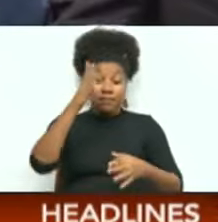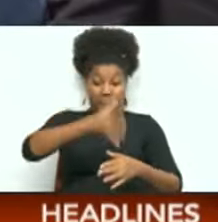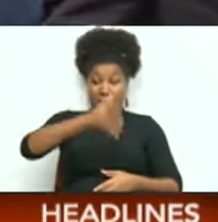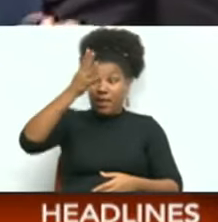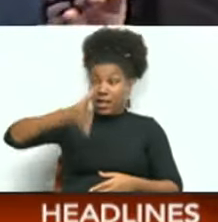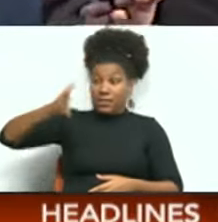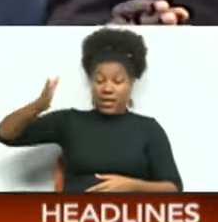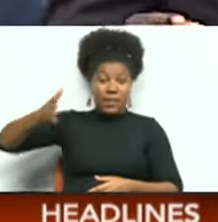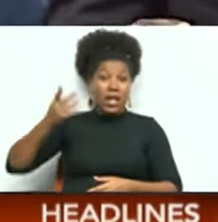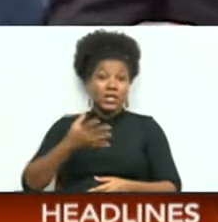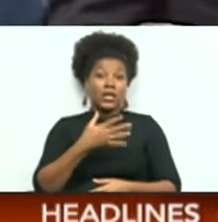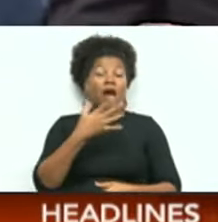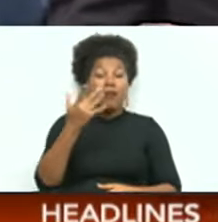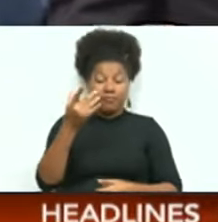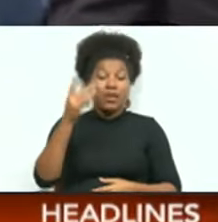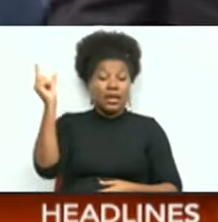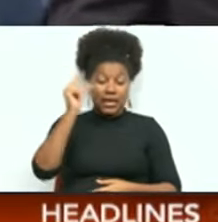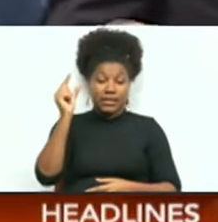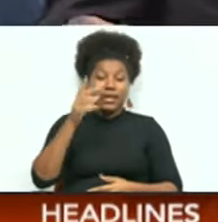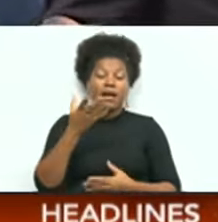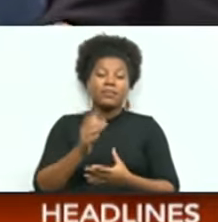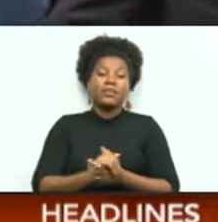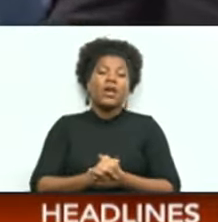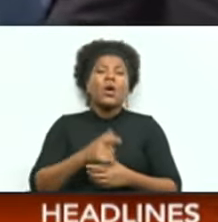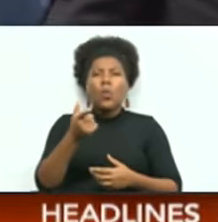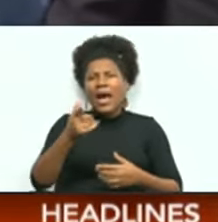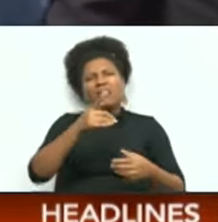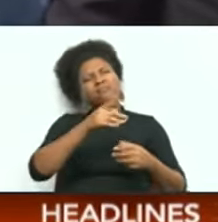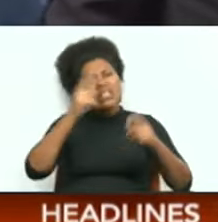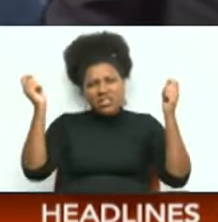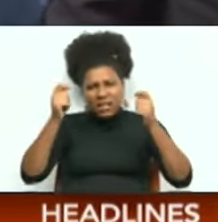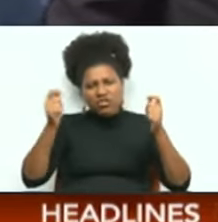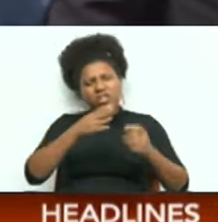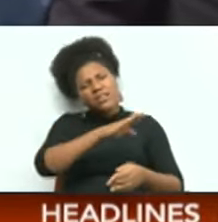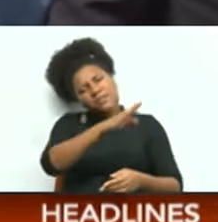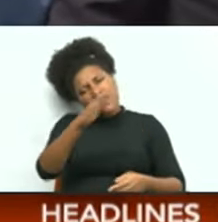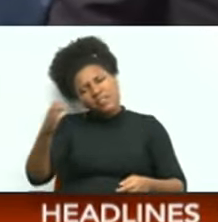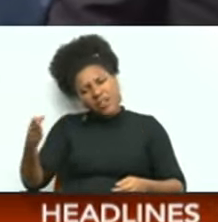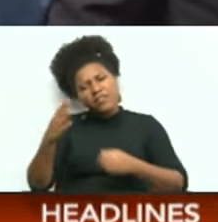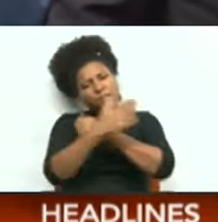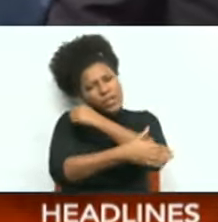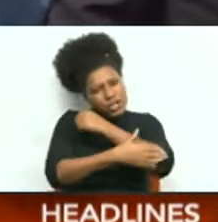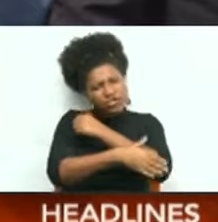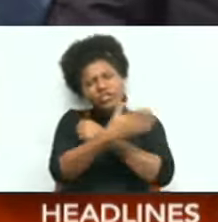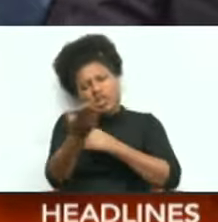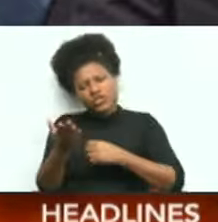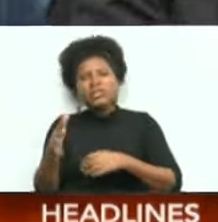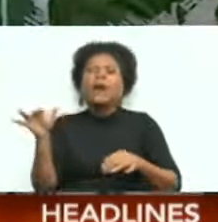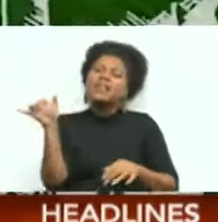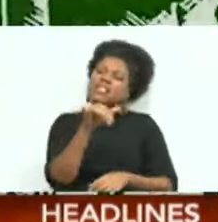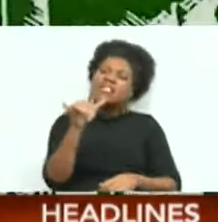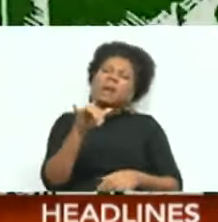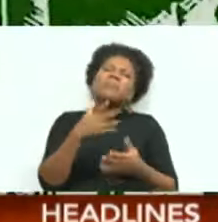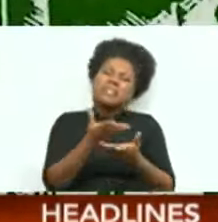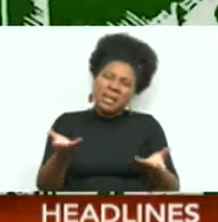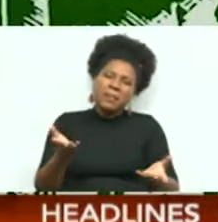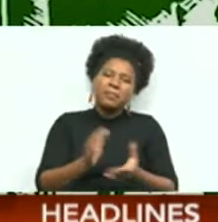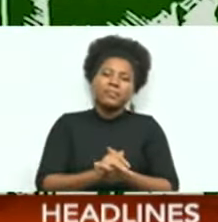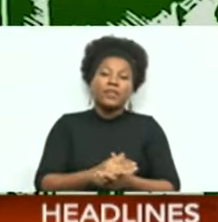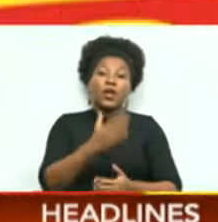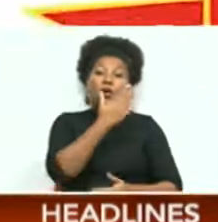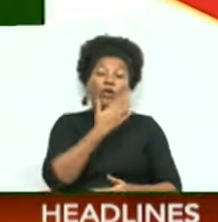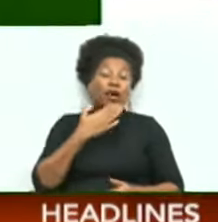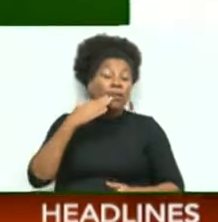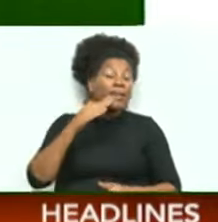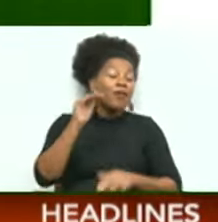reverence. And while the observance may vary from country to country, we learn tonight that there are also similarities. Ramadan Reminder,